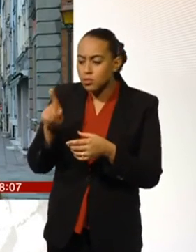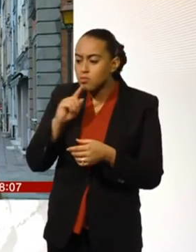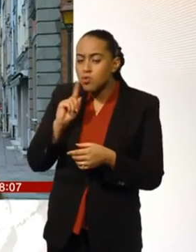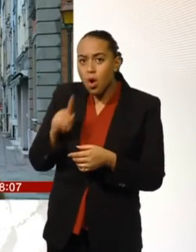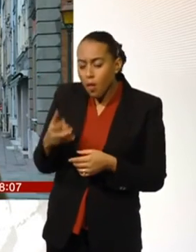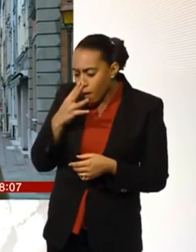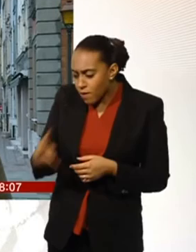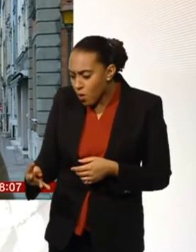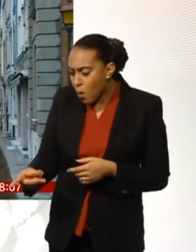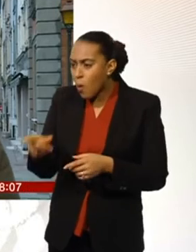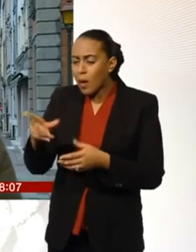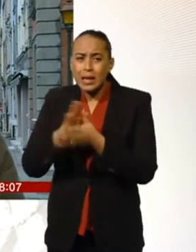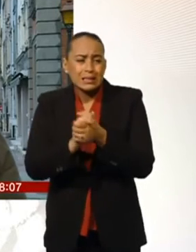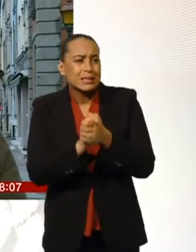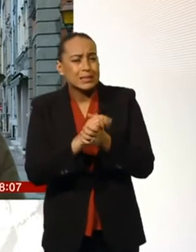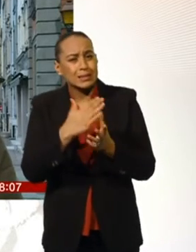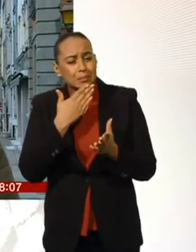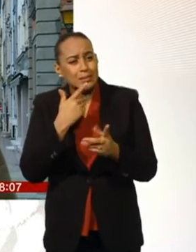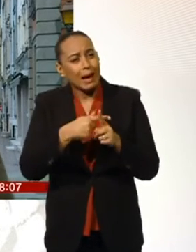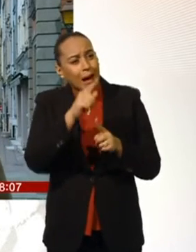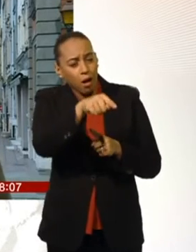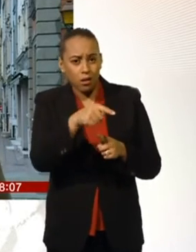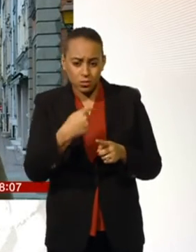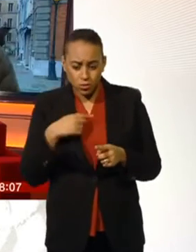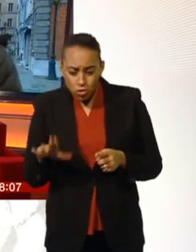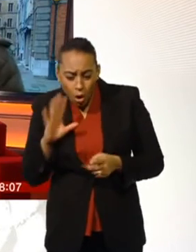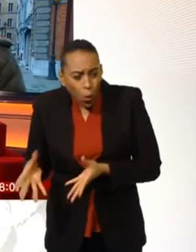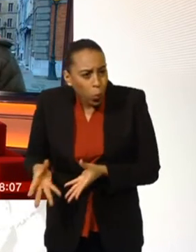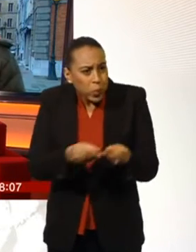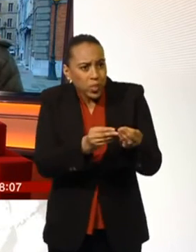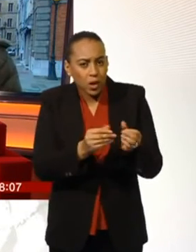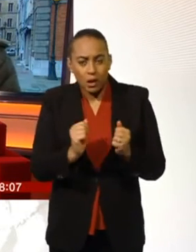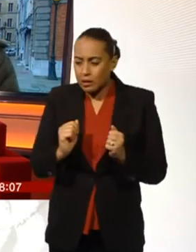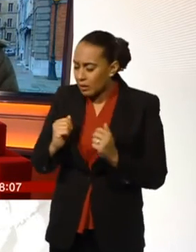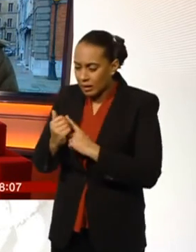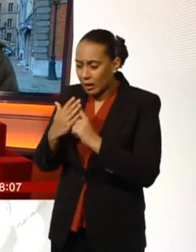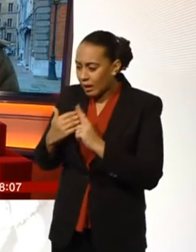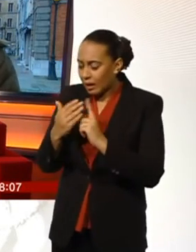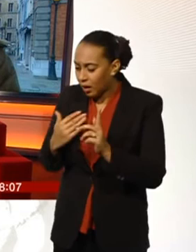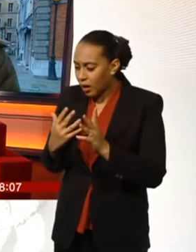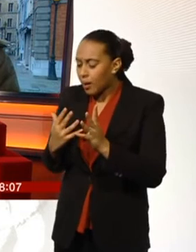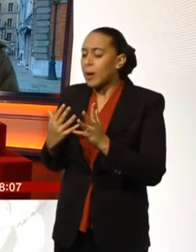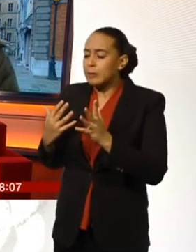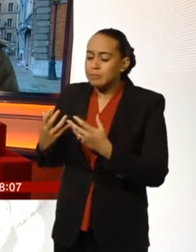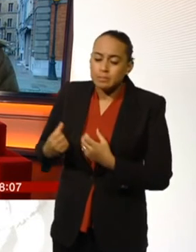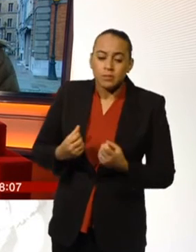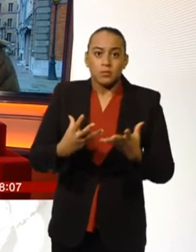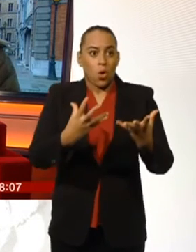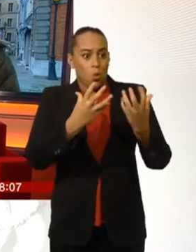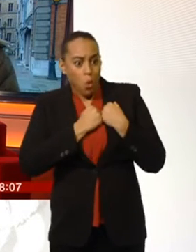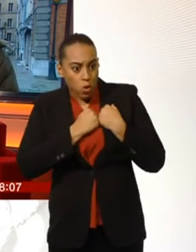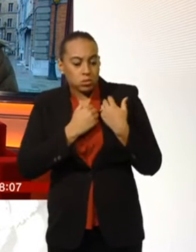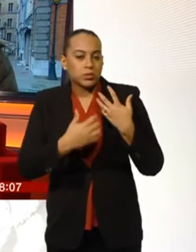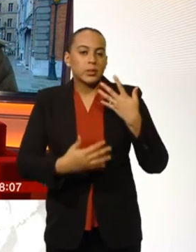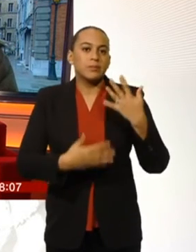Schofield, who's outside the court in northern France for us. Morning, Hugh. So this case is set to be heard later.